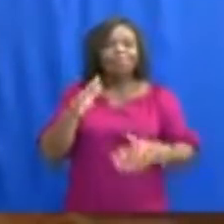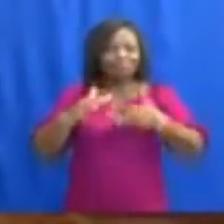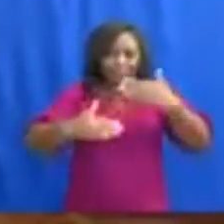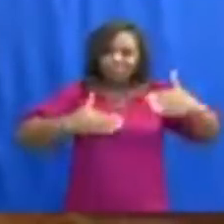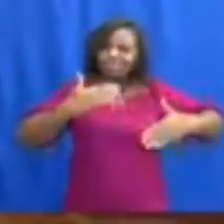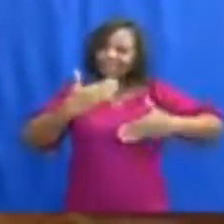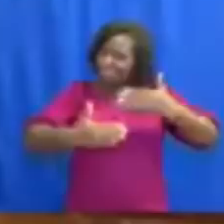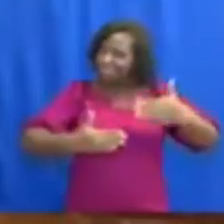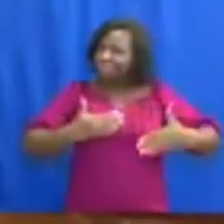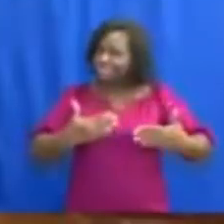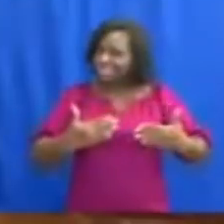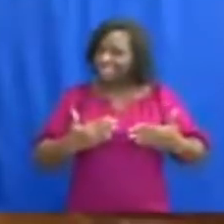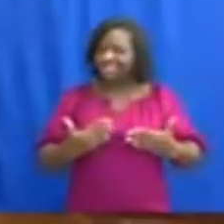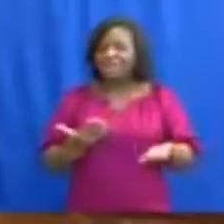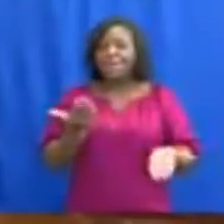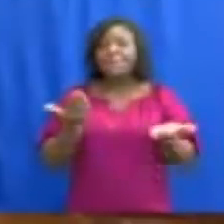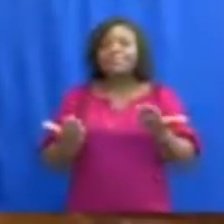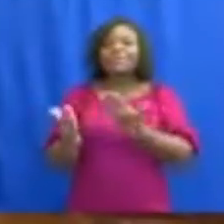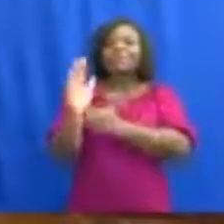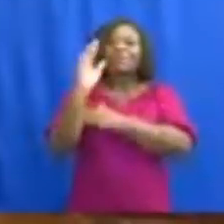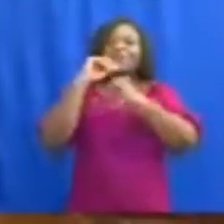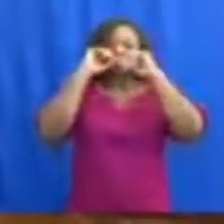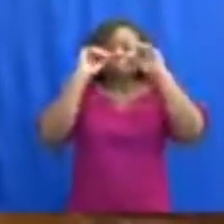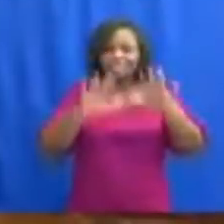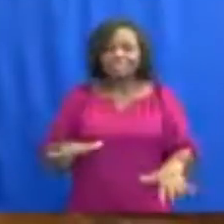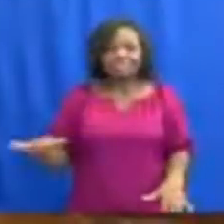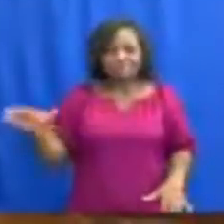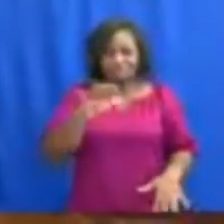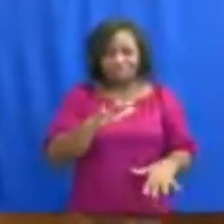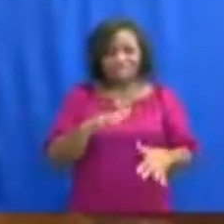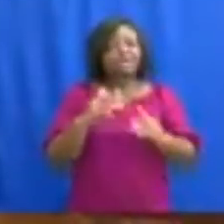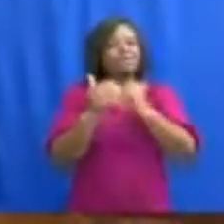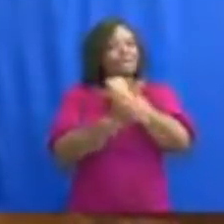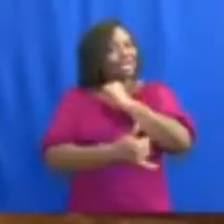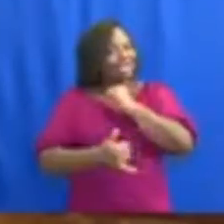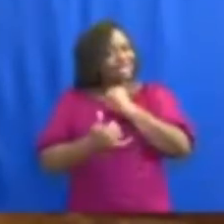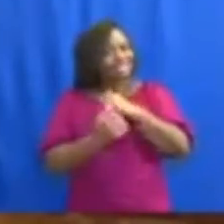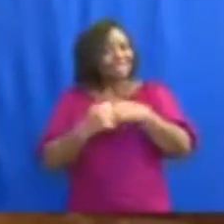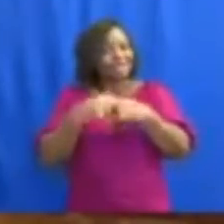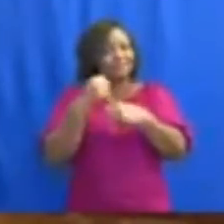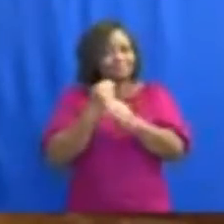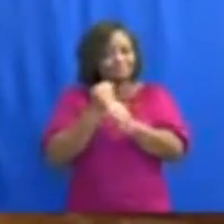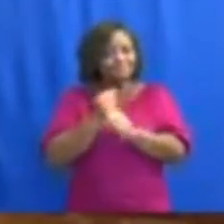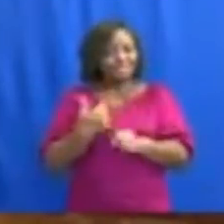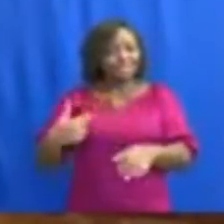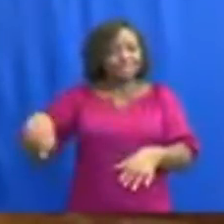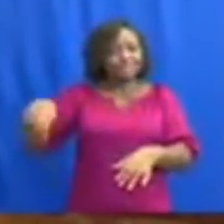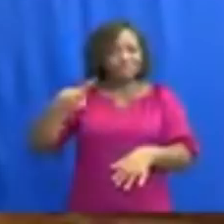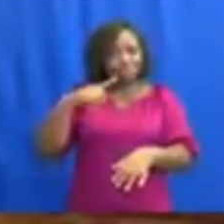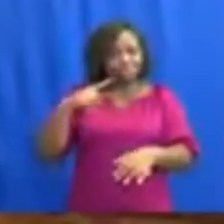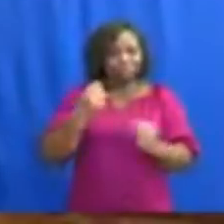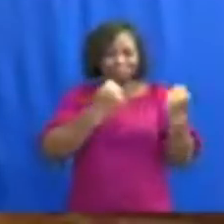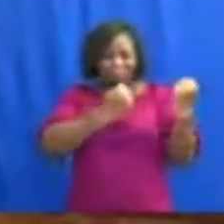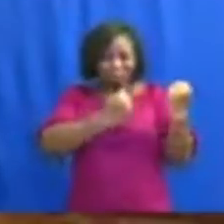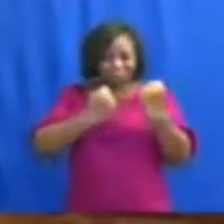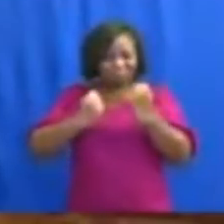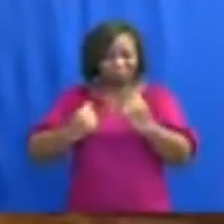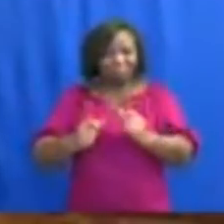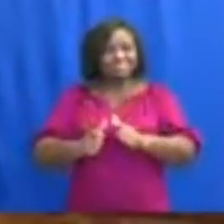May God bless us all in our homeland, Ghana, and make her great and strong.